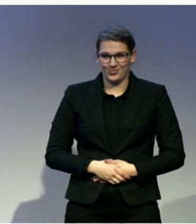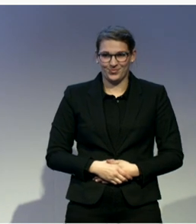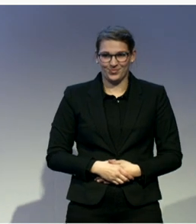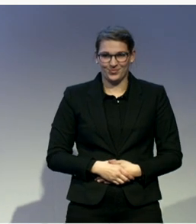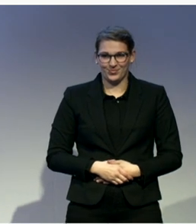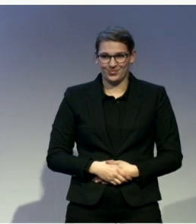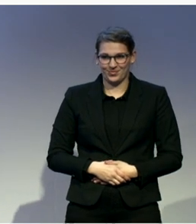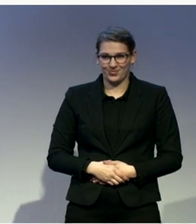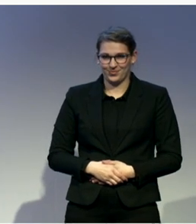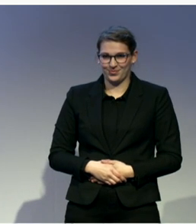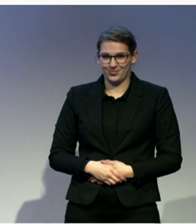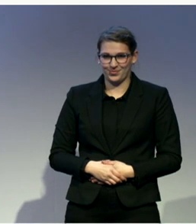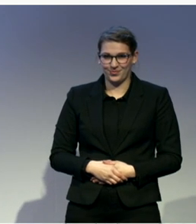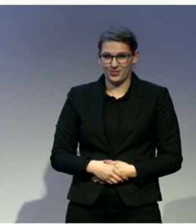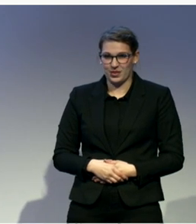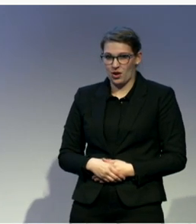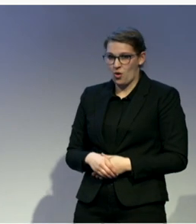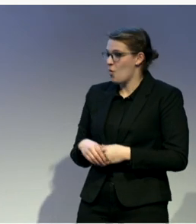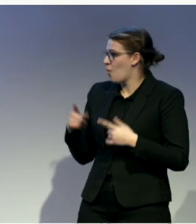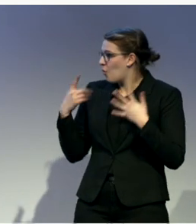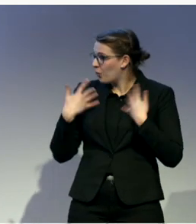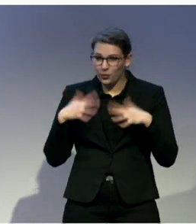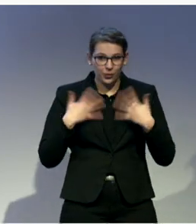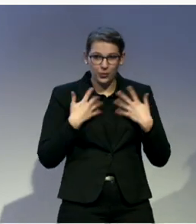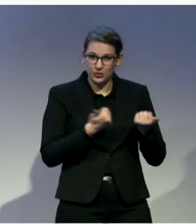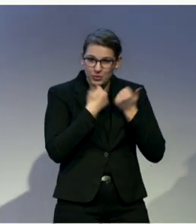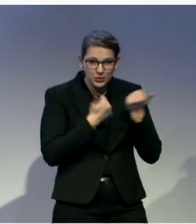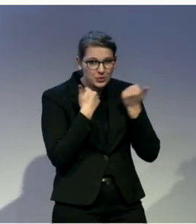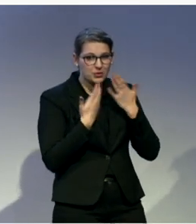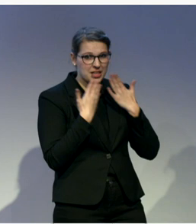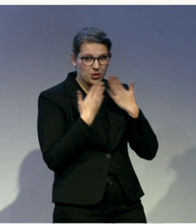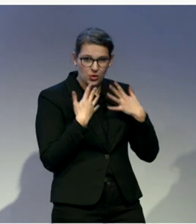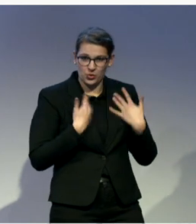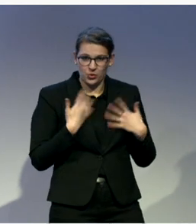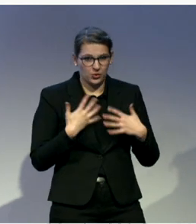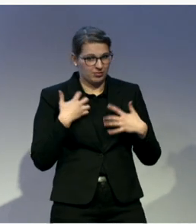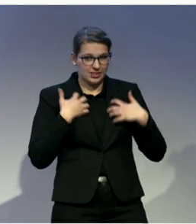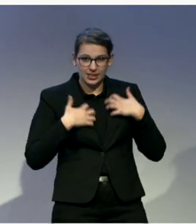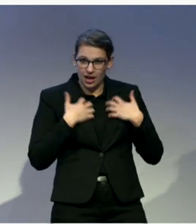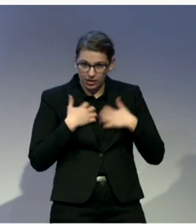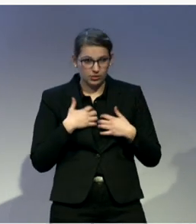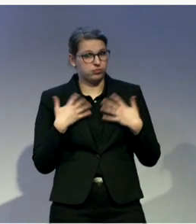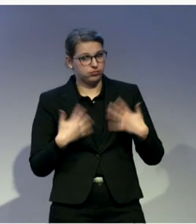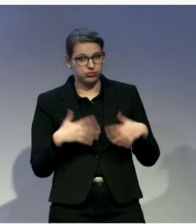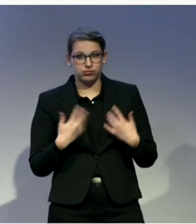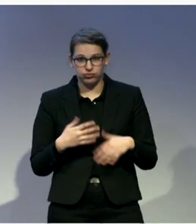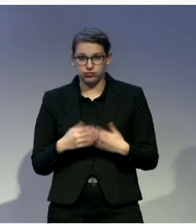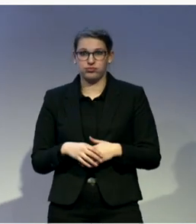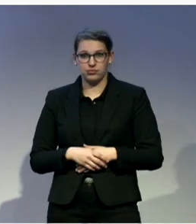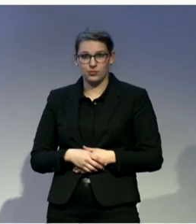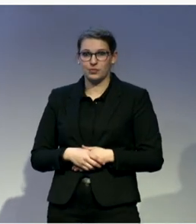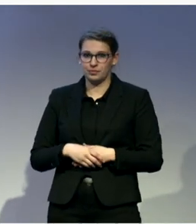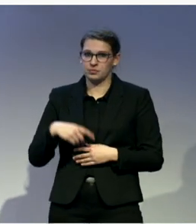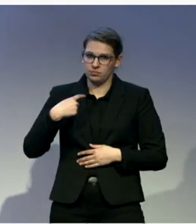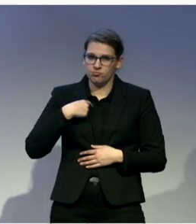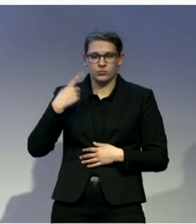We're a great group. Very good. Thank you very much. Very, very interesting. I think that whoever is not aware of the